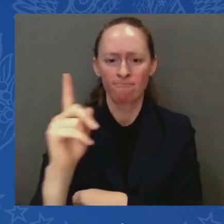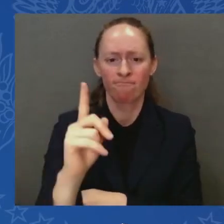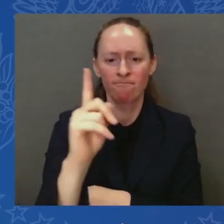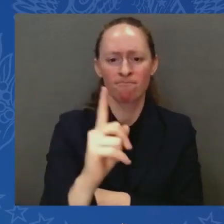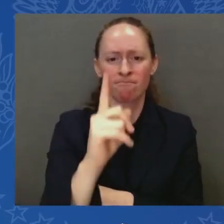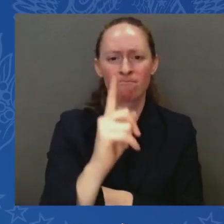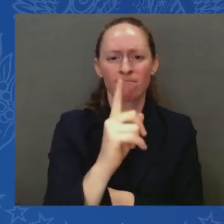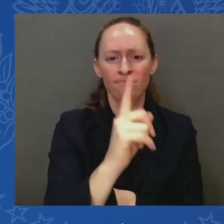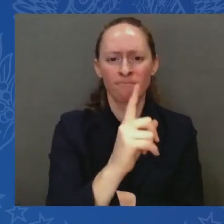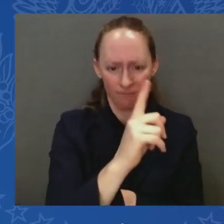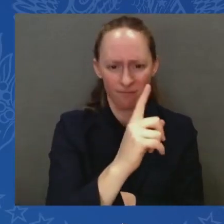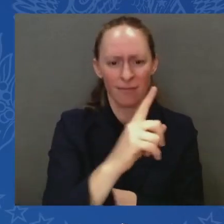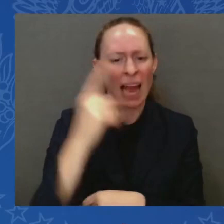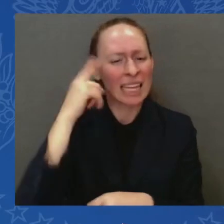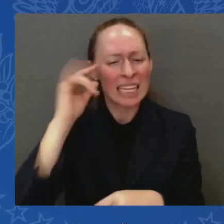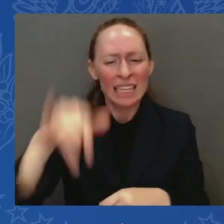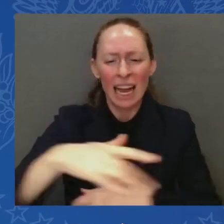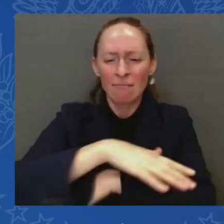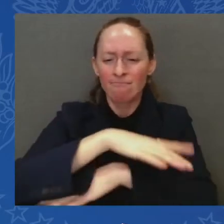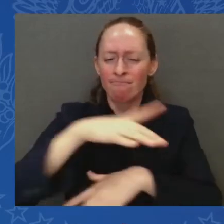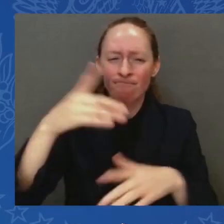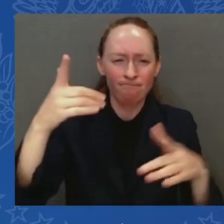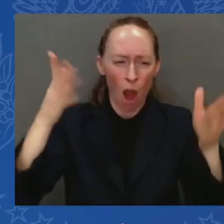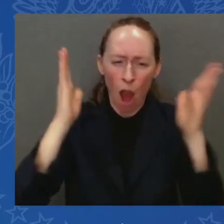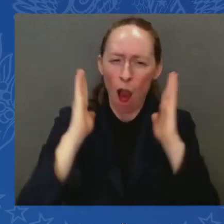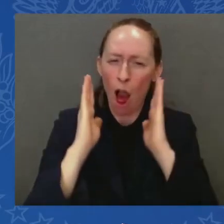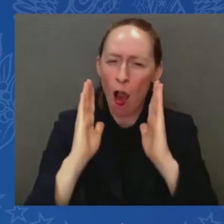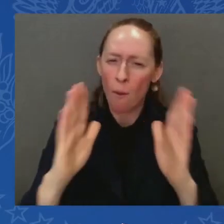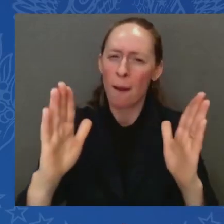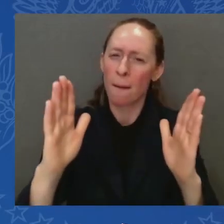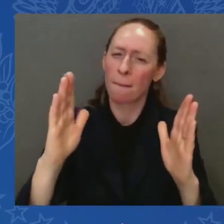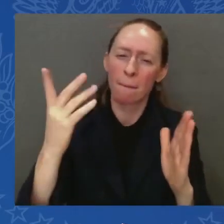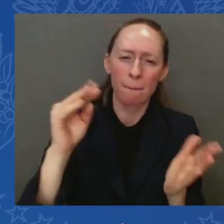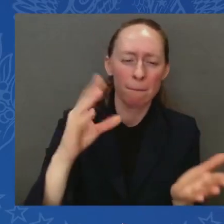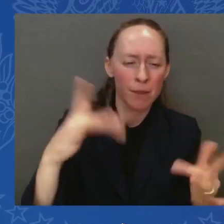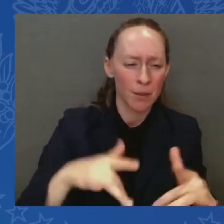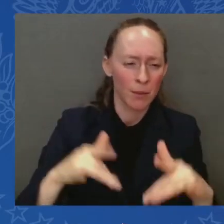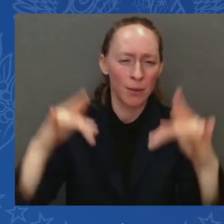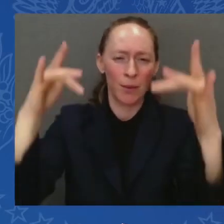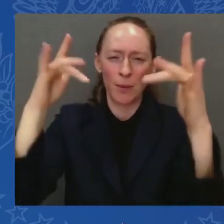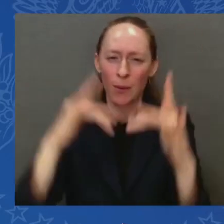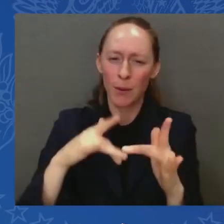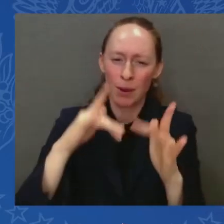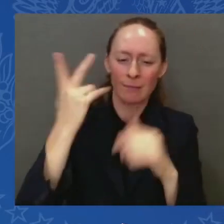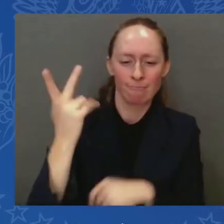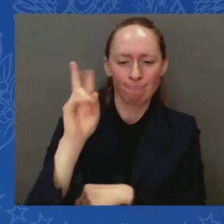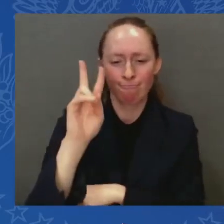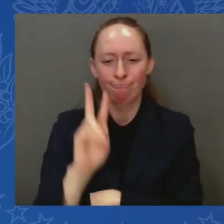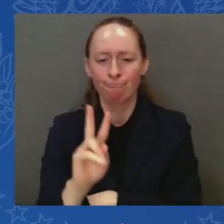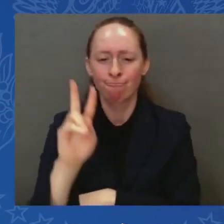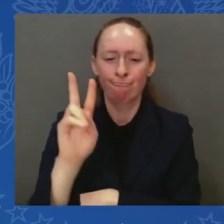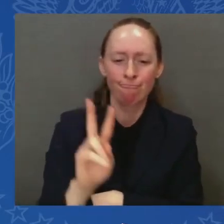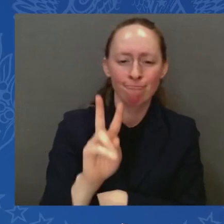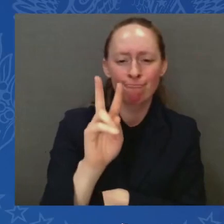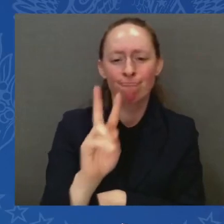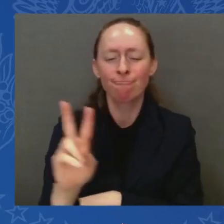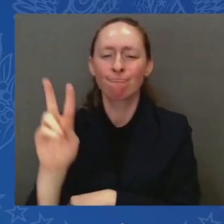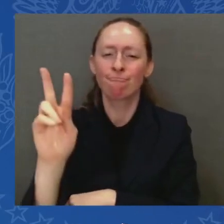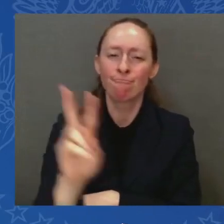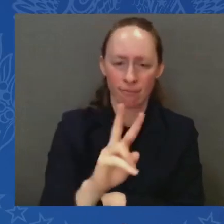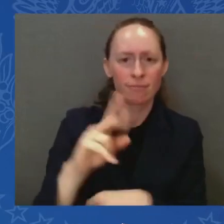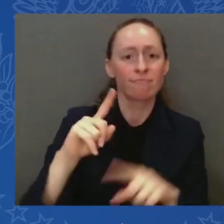the hallway. We walked out, there were a bunch of photographers standing in front of us. We were standing shoulder to shoulder. Without her looking at me, she